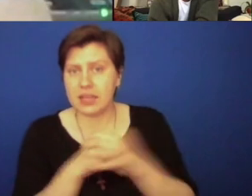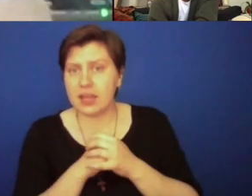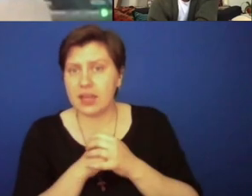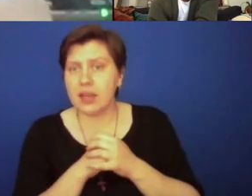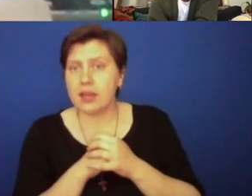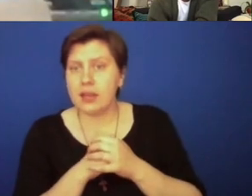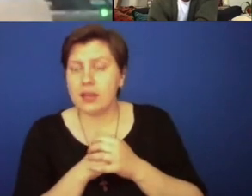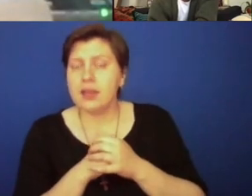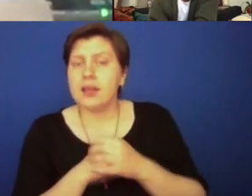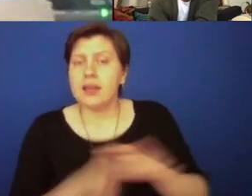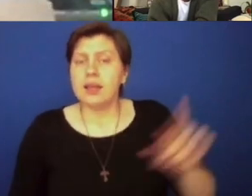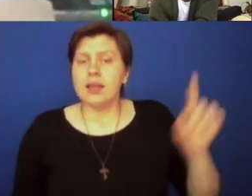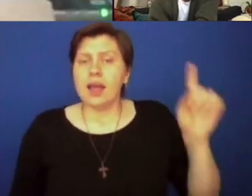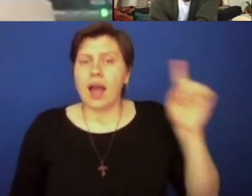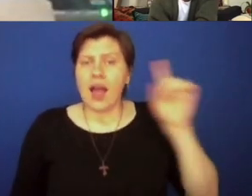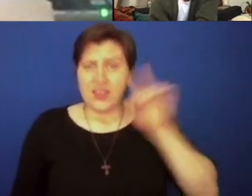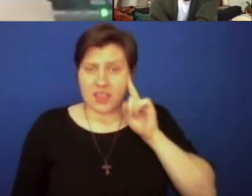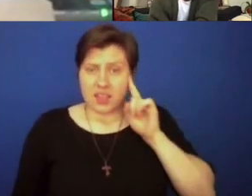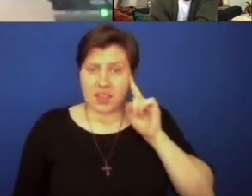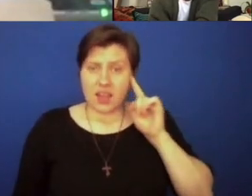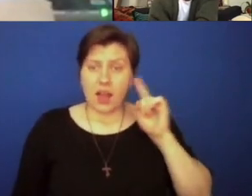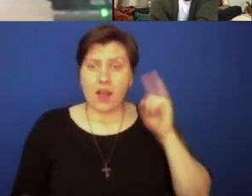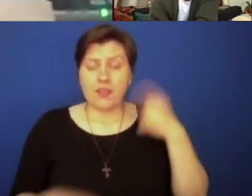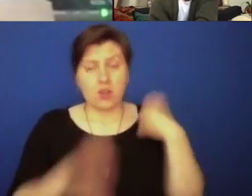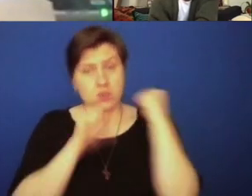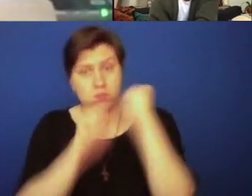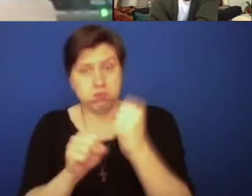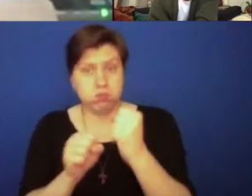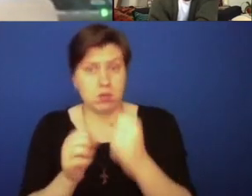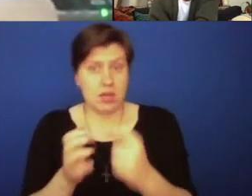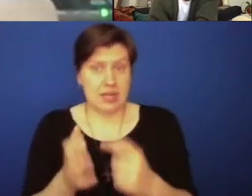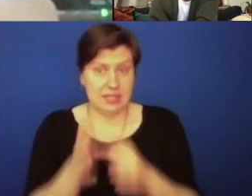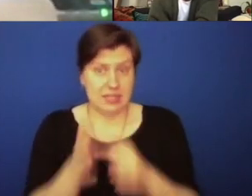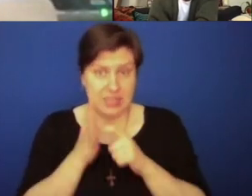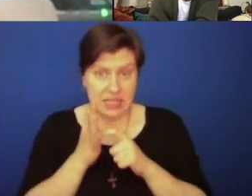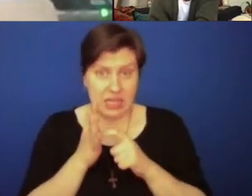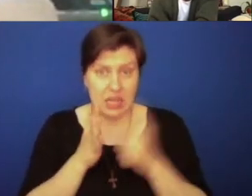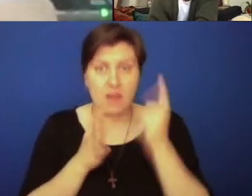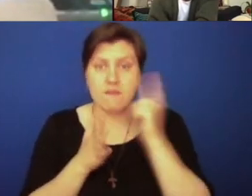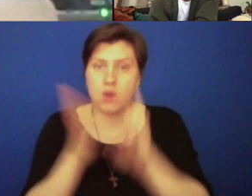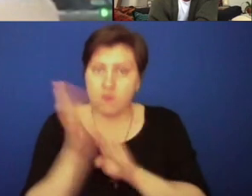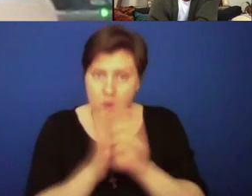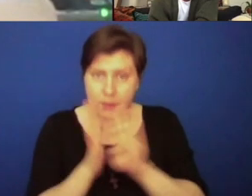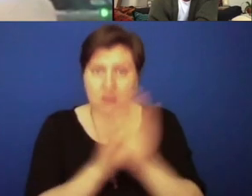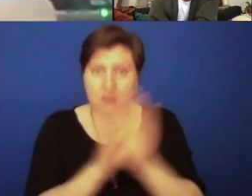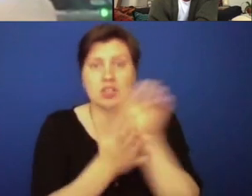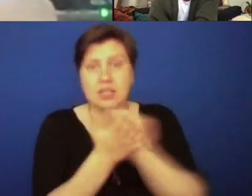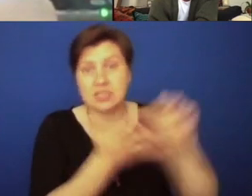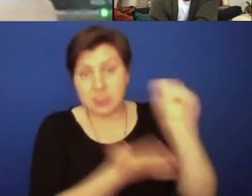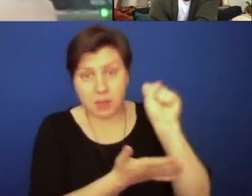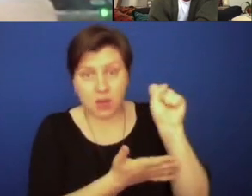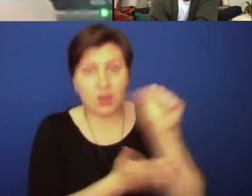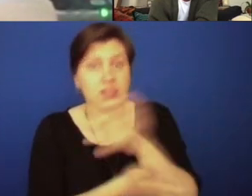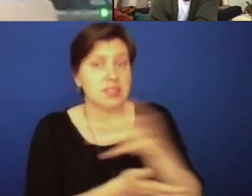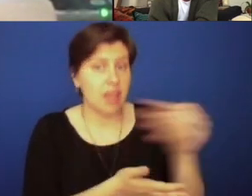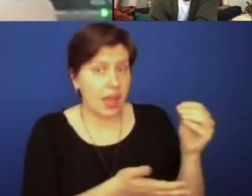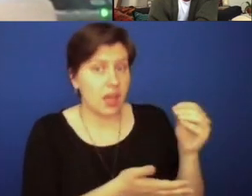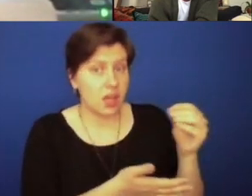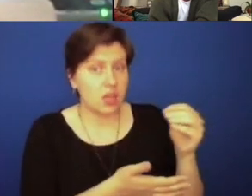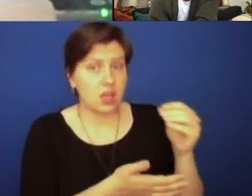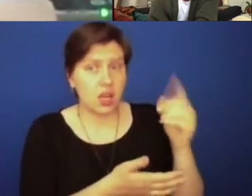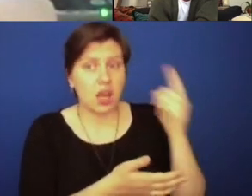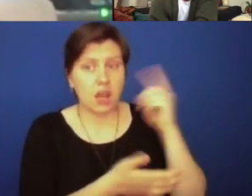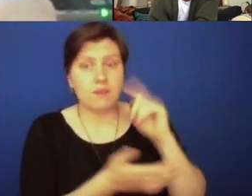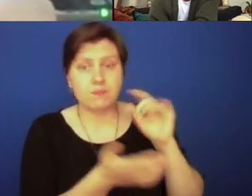I think there's also an incredible need, an urgent need for formation in seminaries and formation in